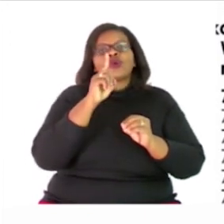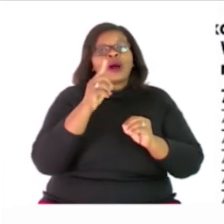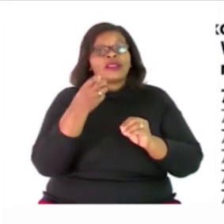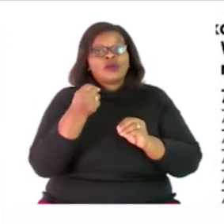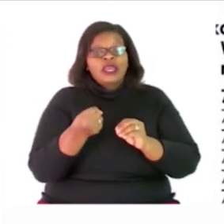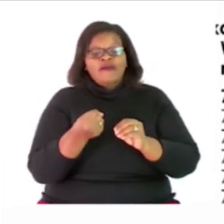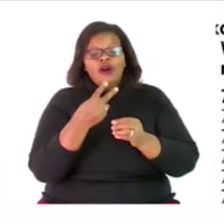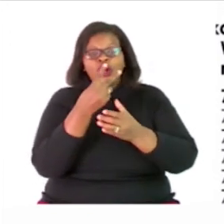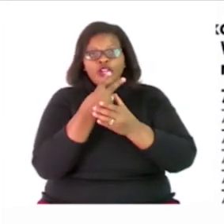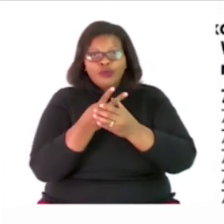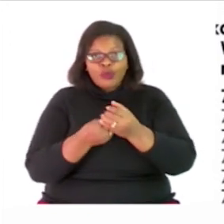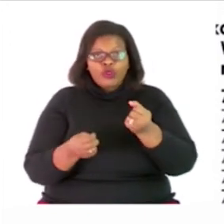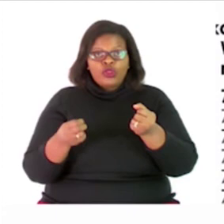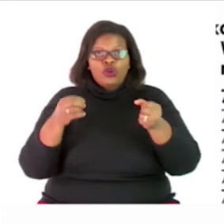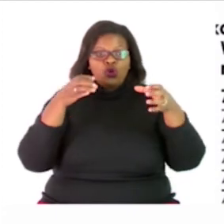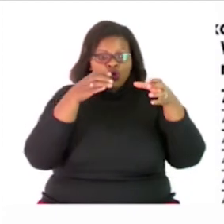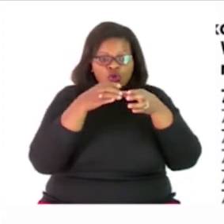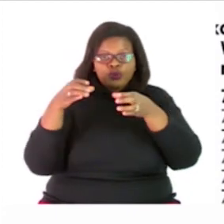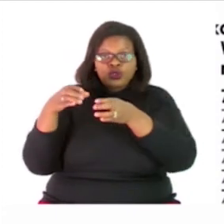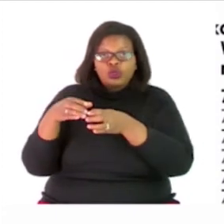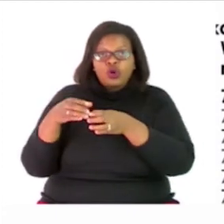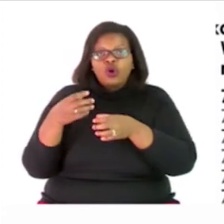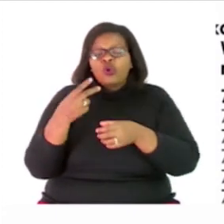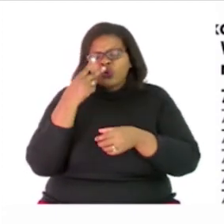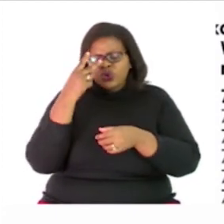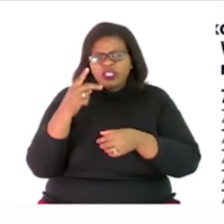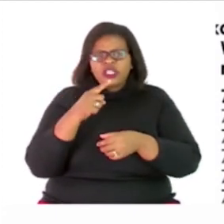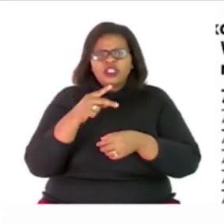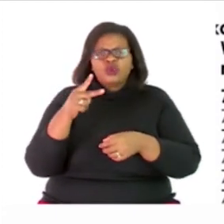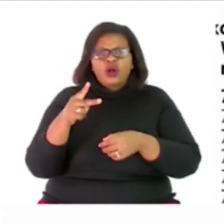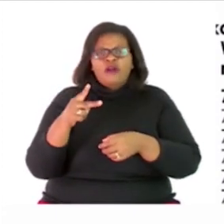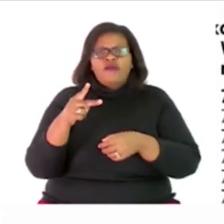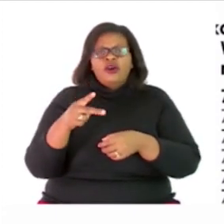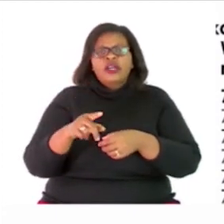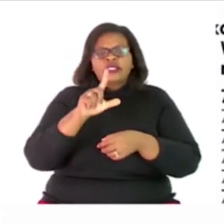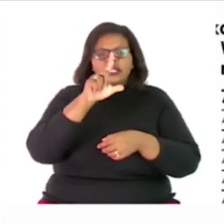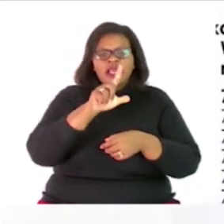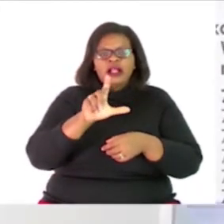sets we will see that twelve is our LCM